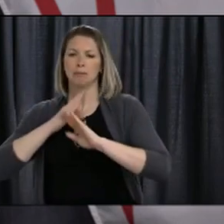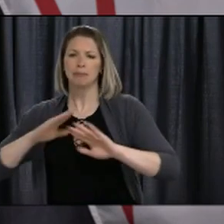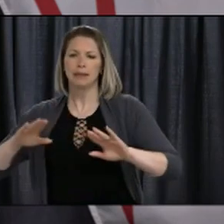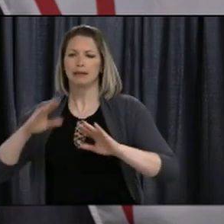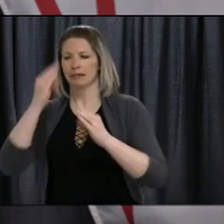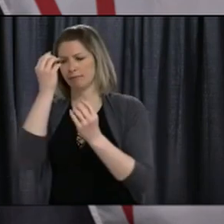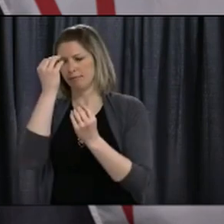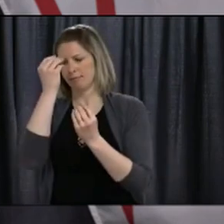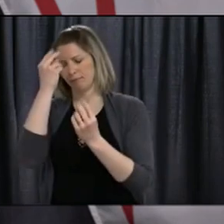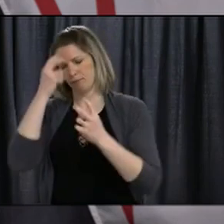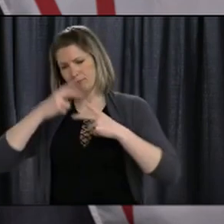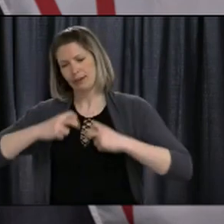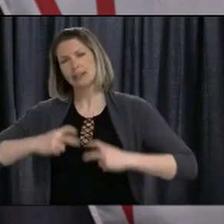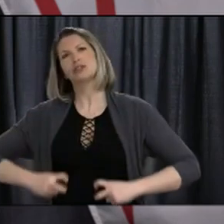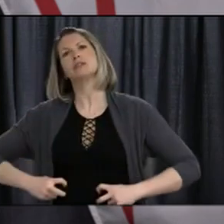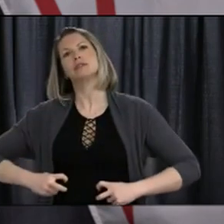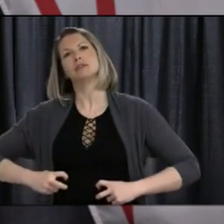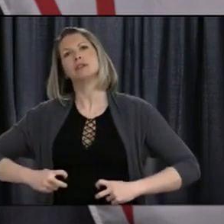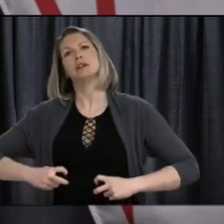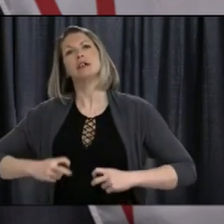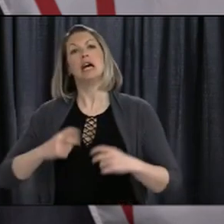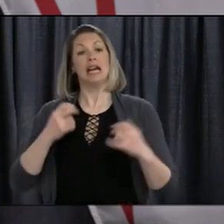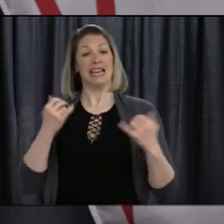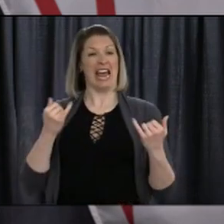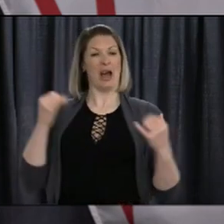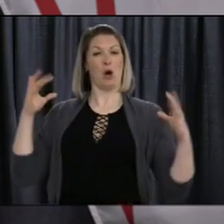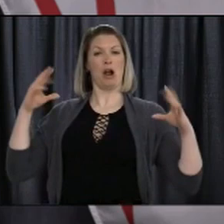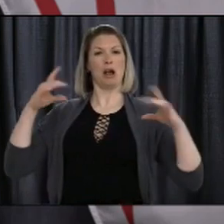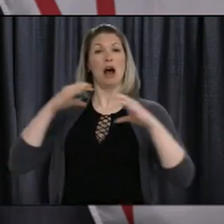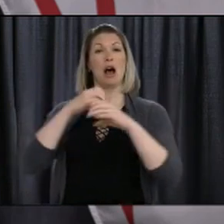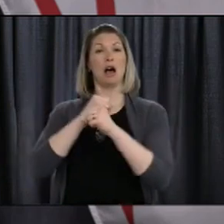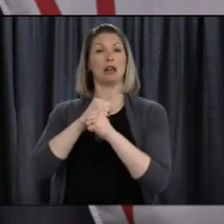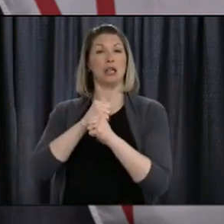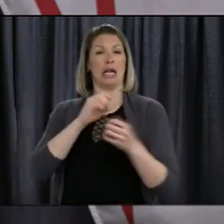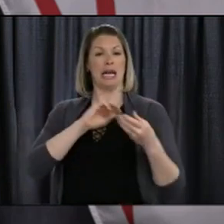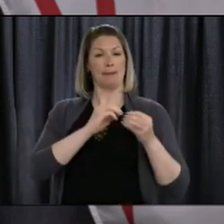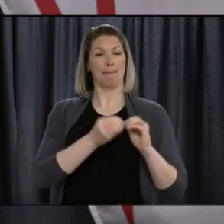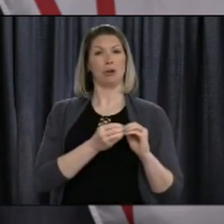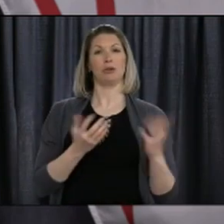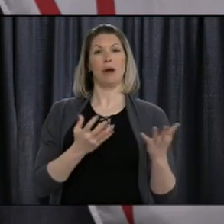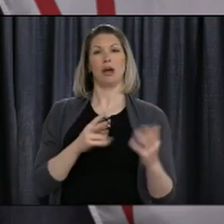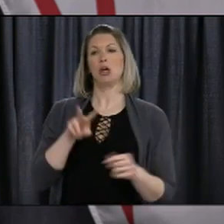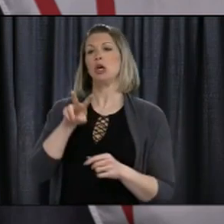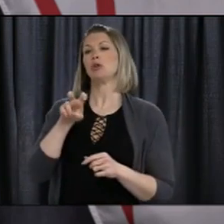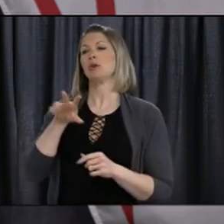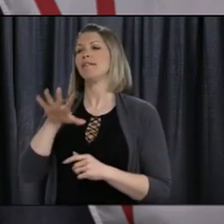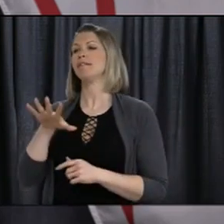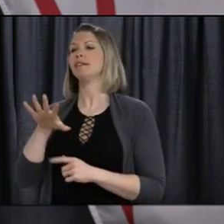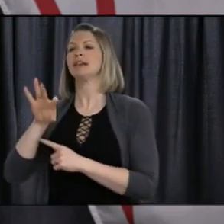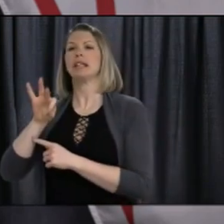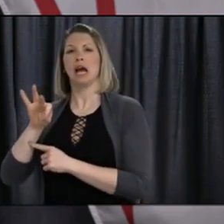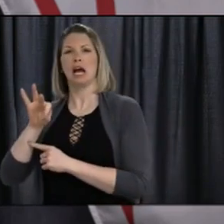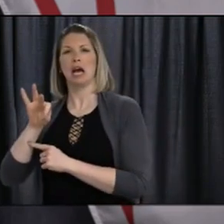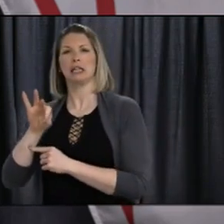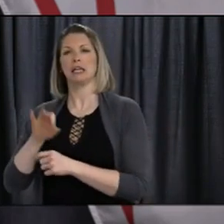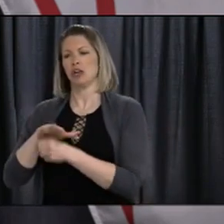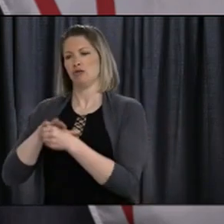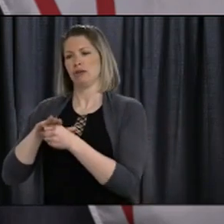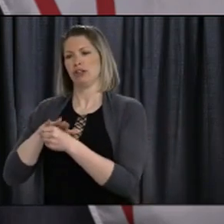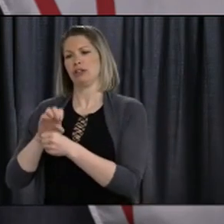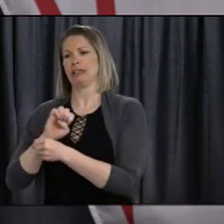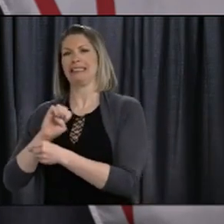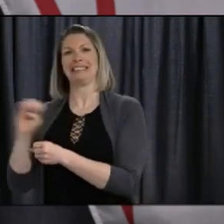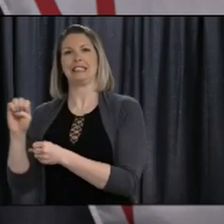259, with 241 cases in Eastern Health, 8 in Central Health, 4 in Western